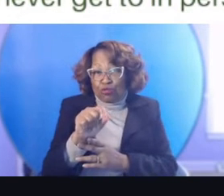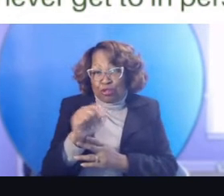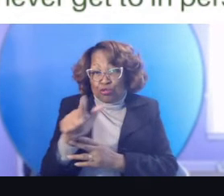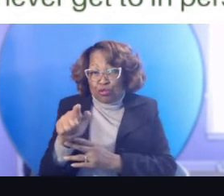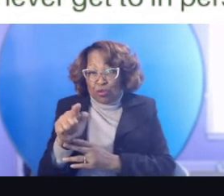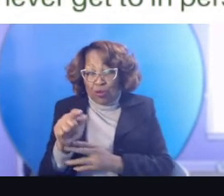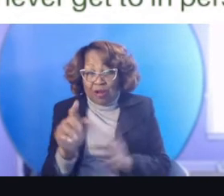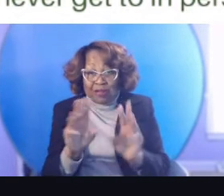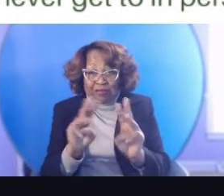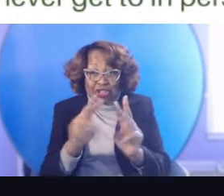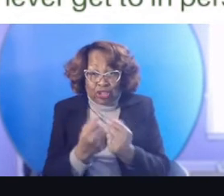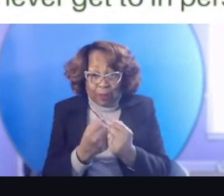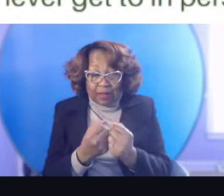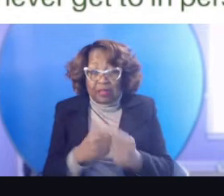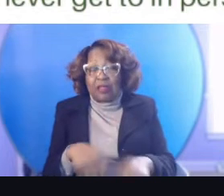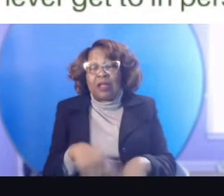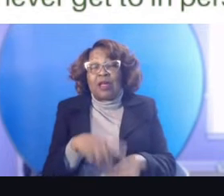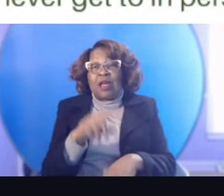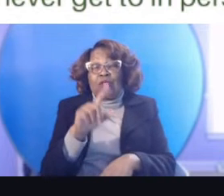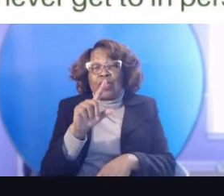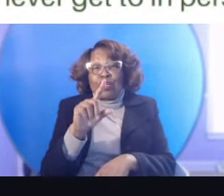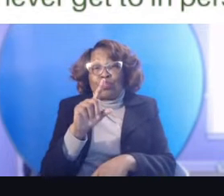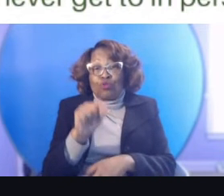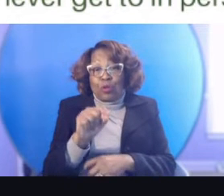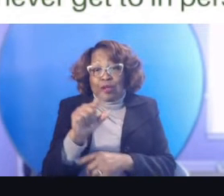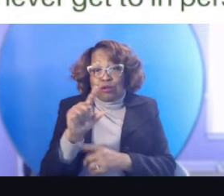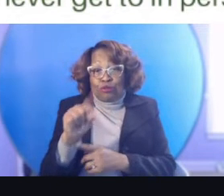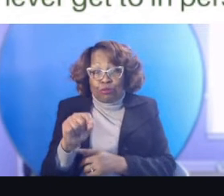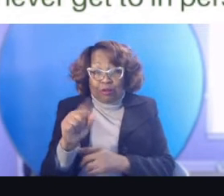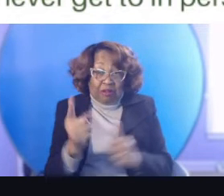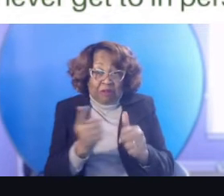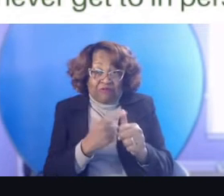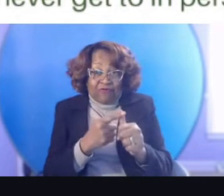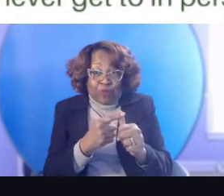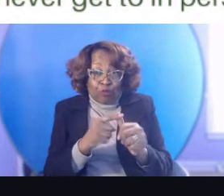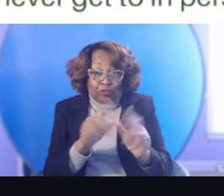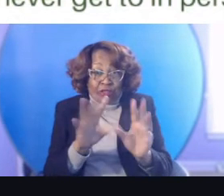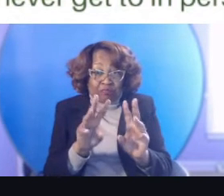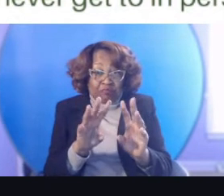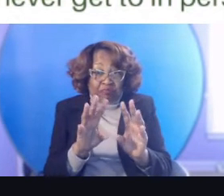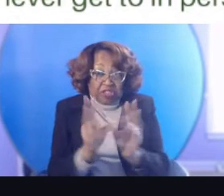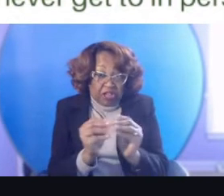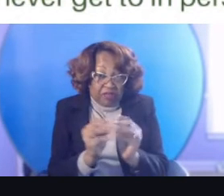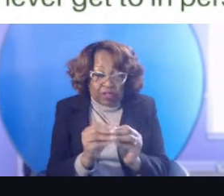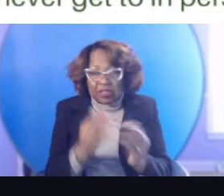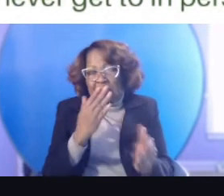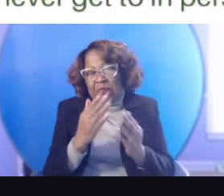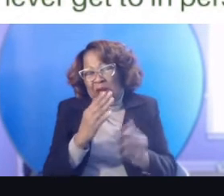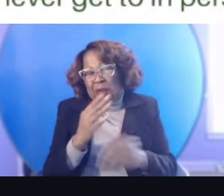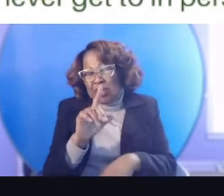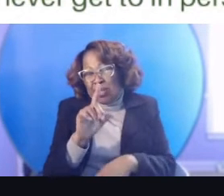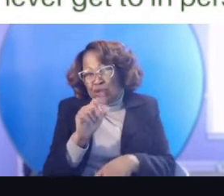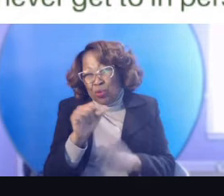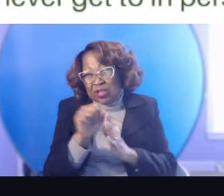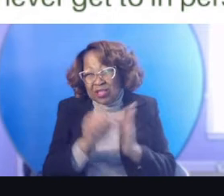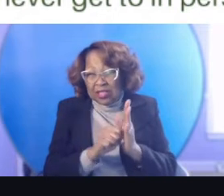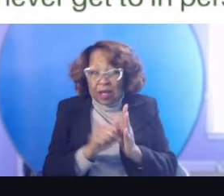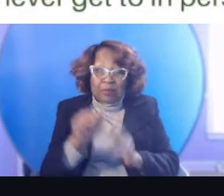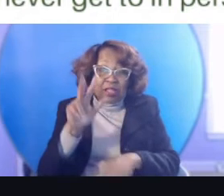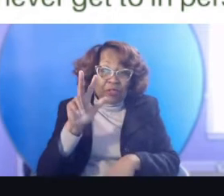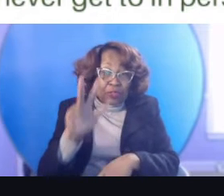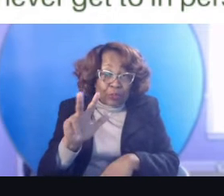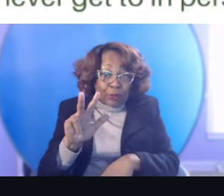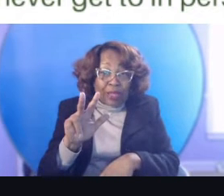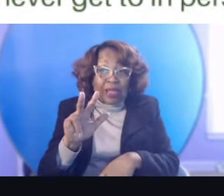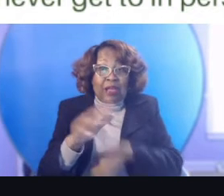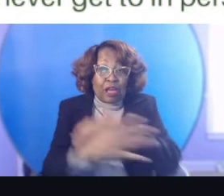then in 2020, our first summit, um, we had maybe 20 states and three countries represented. Japan was in there